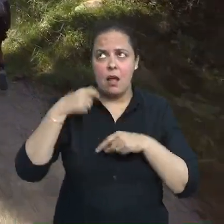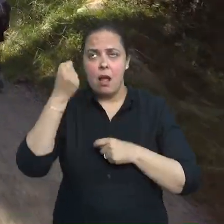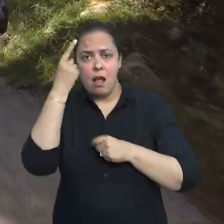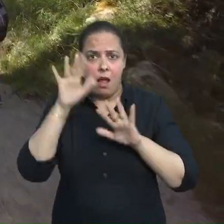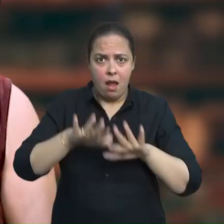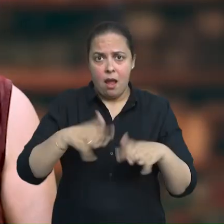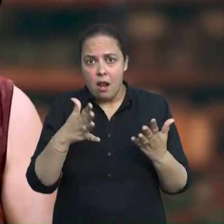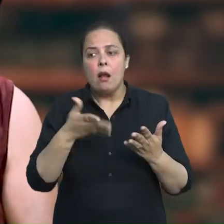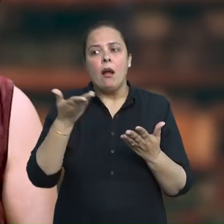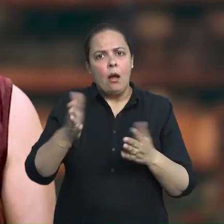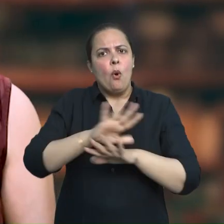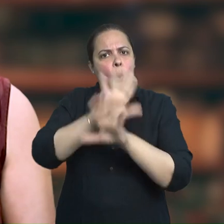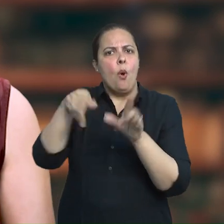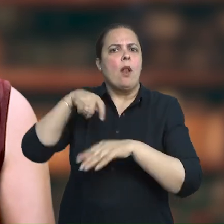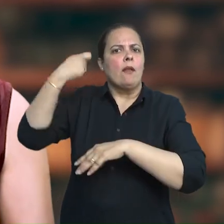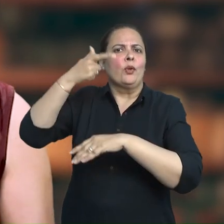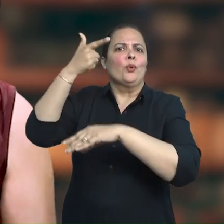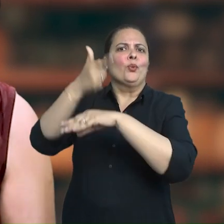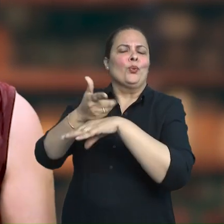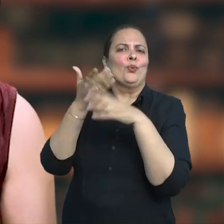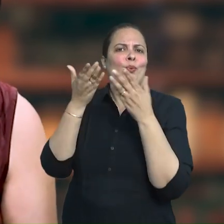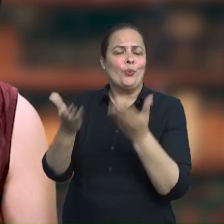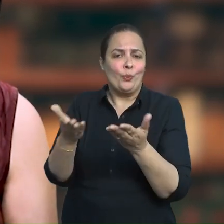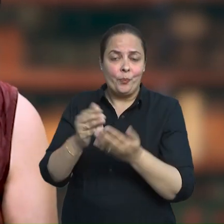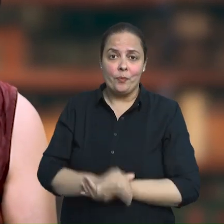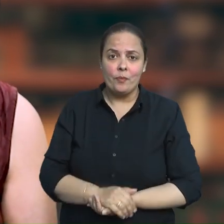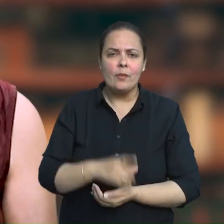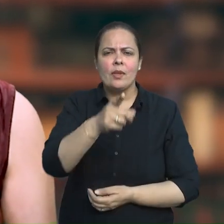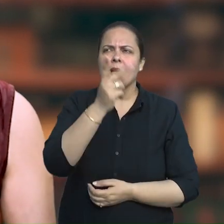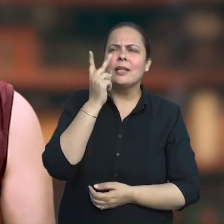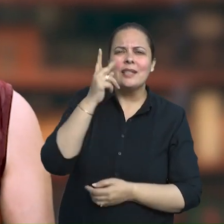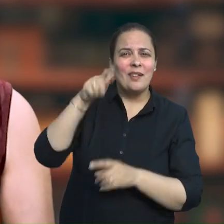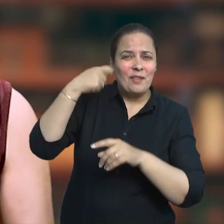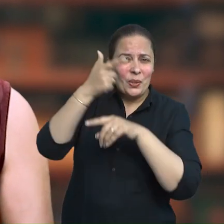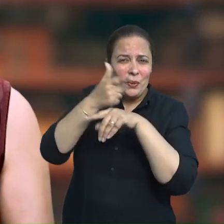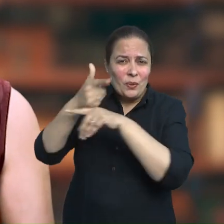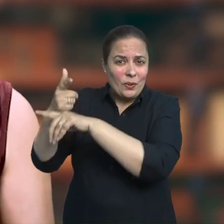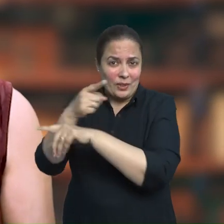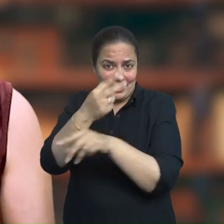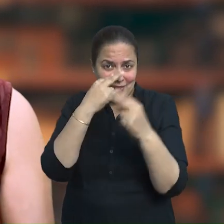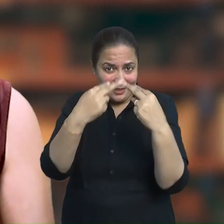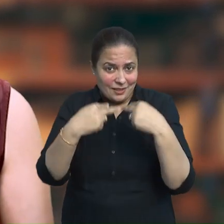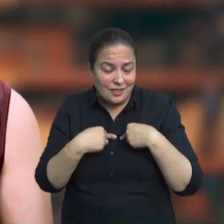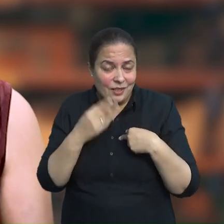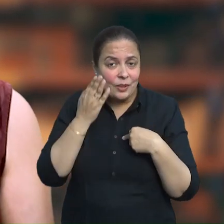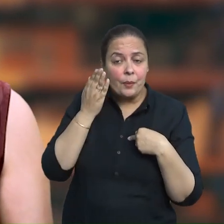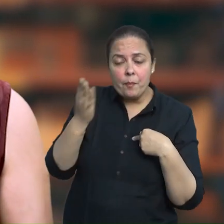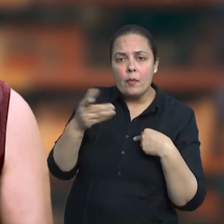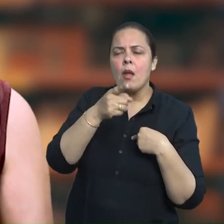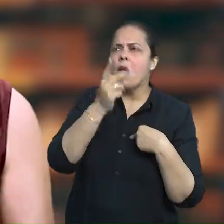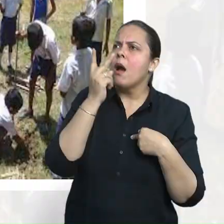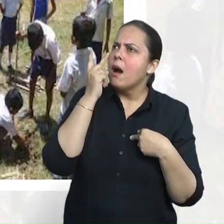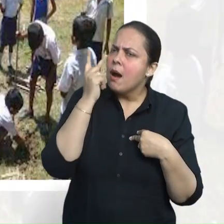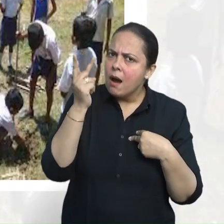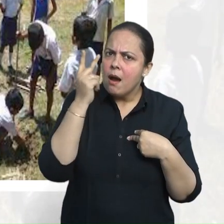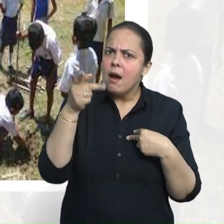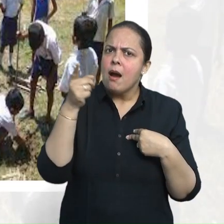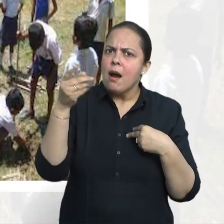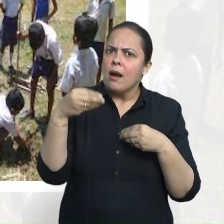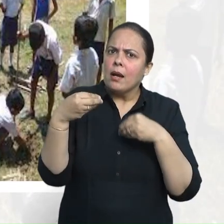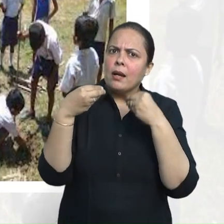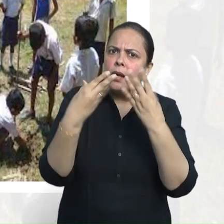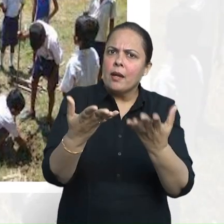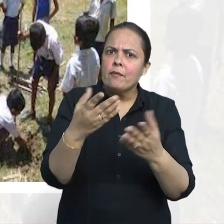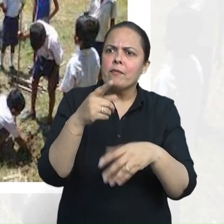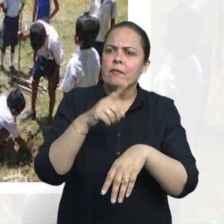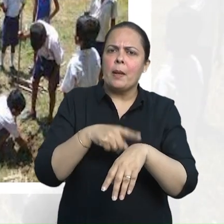abilities. Friends, when you go through our learning package videos, you will find that these provide opportunities